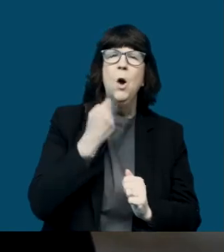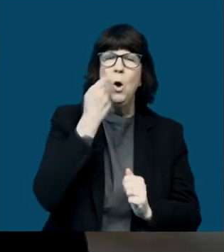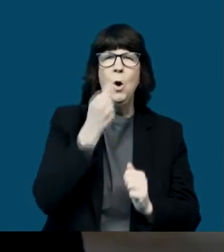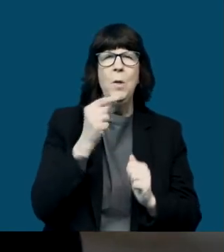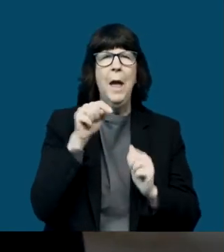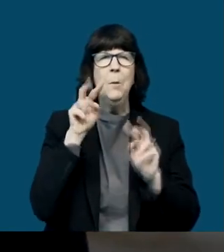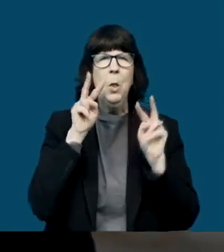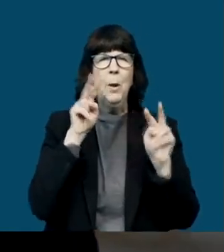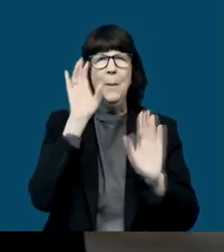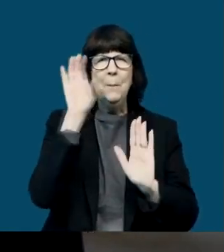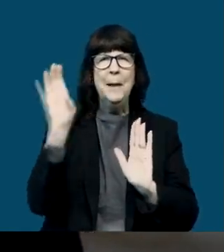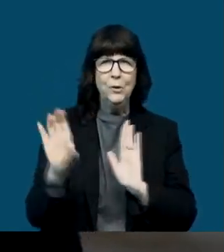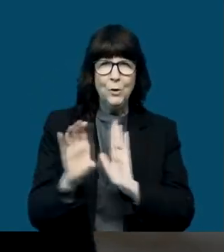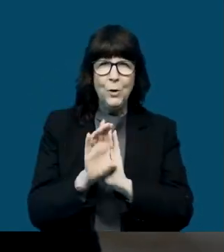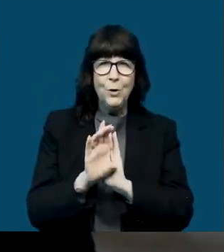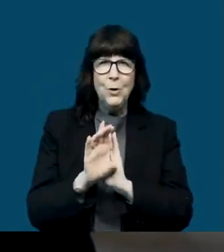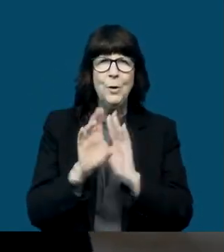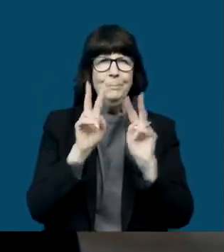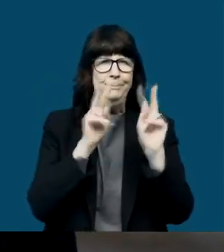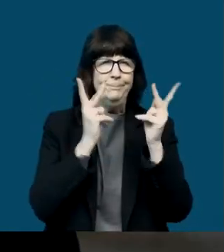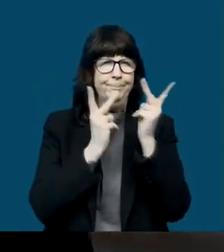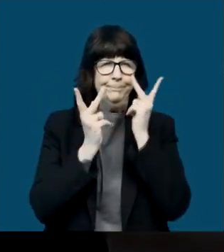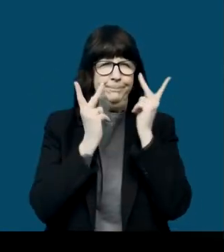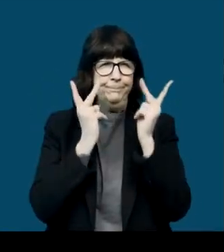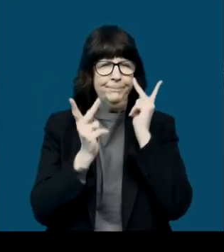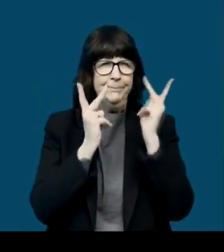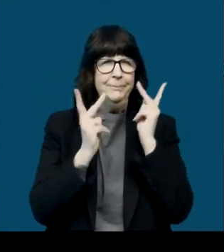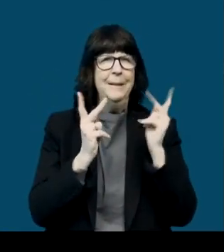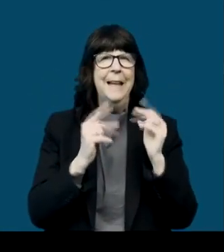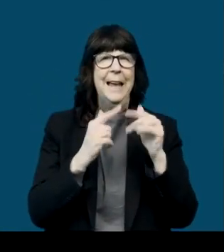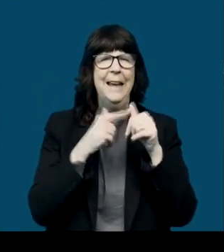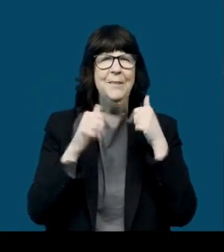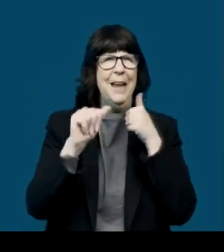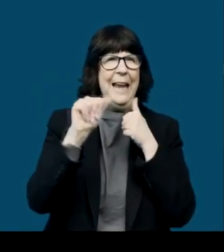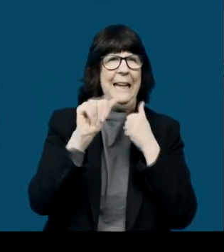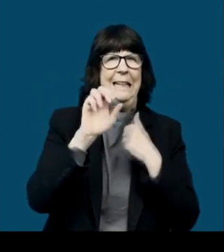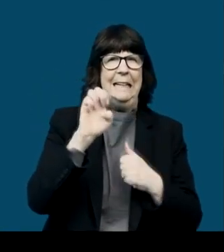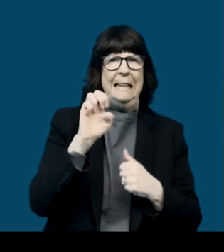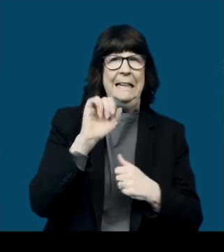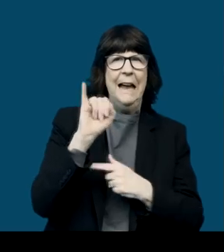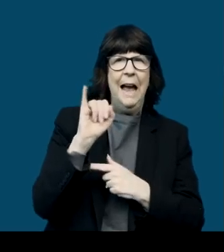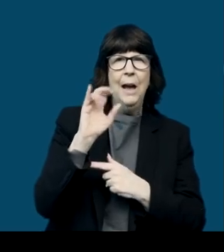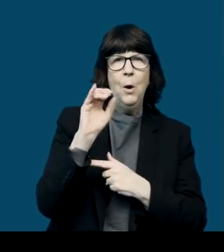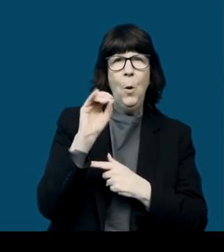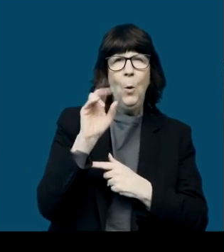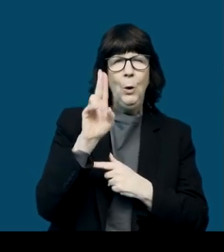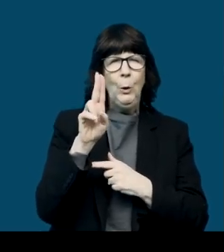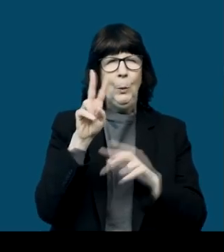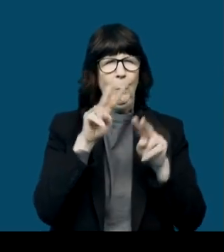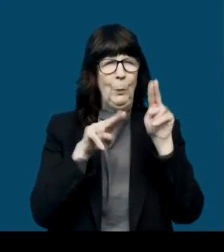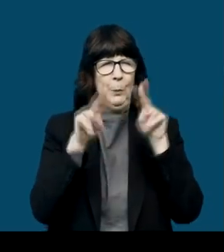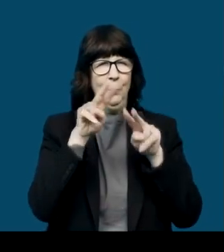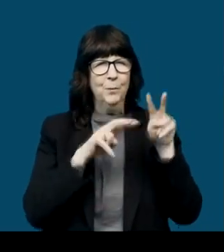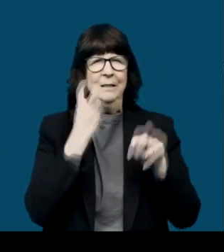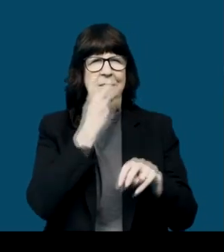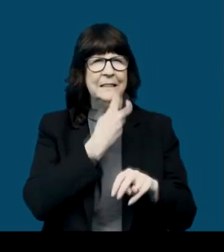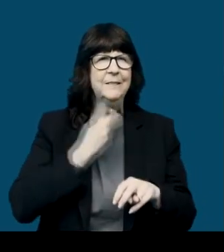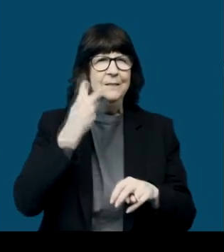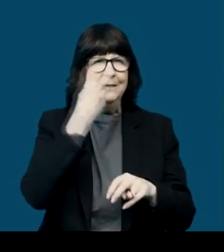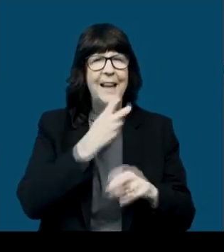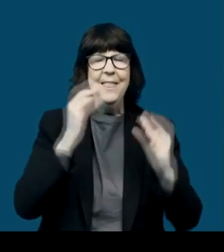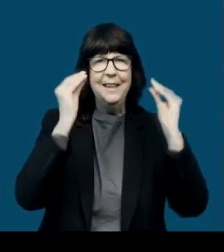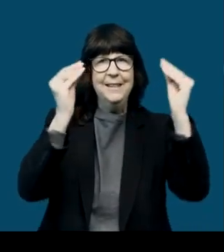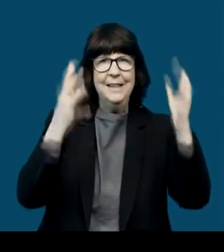mouth that I had to do. So I would look at the picture and do the mouth moving like A-E-I-O